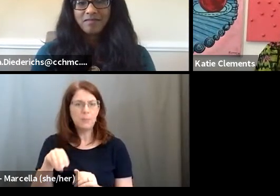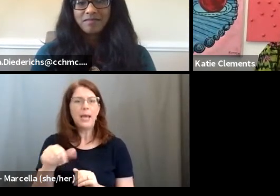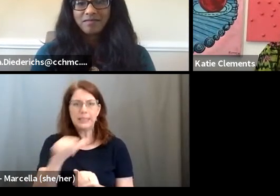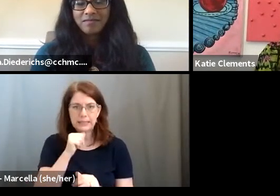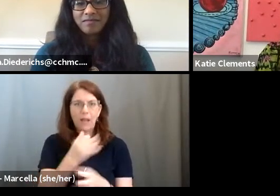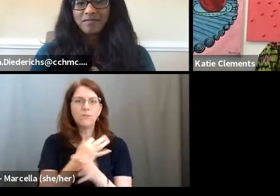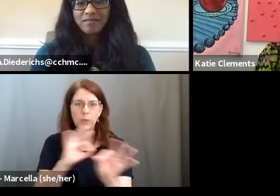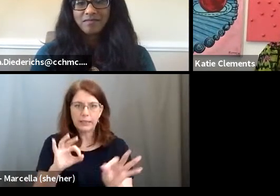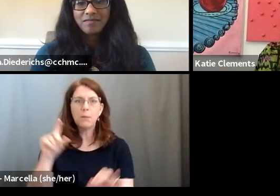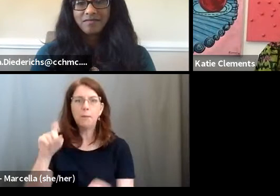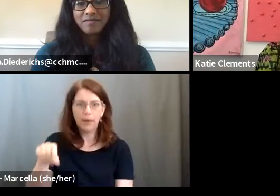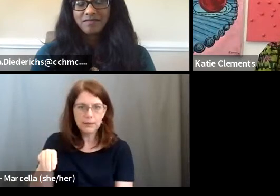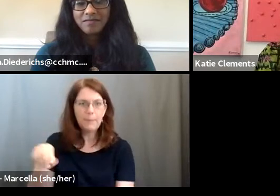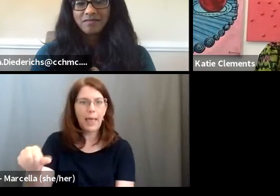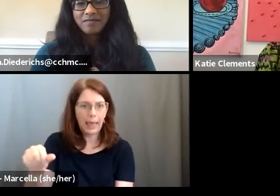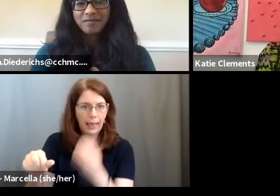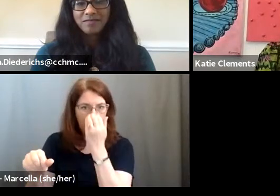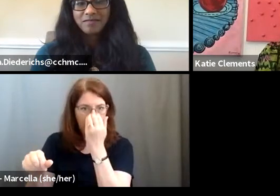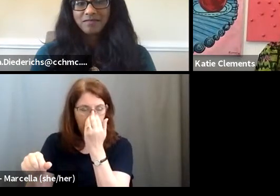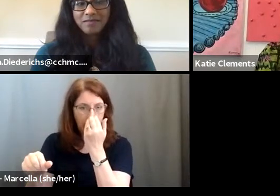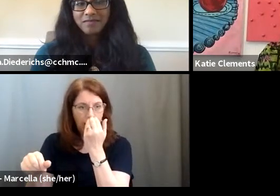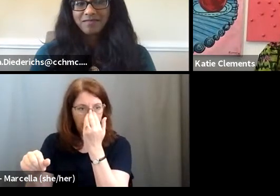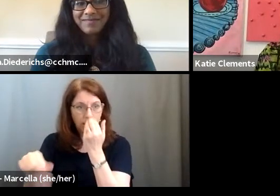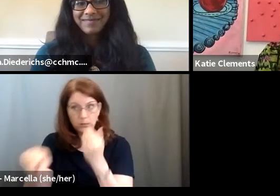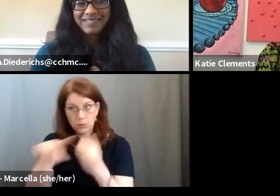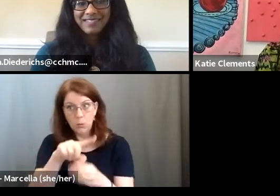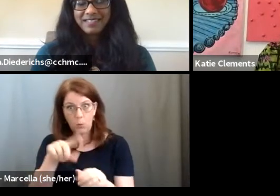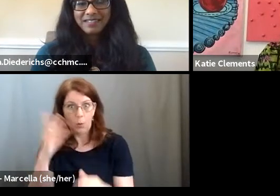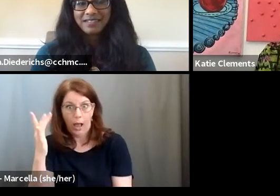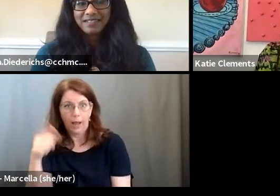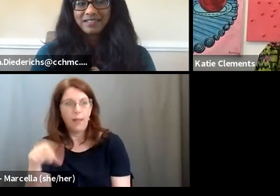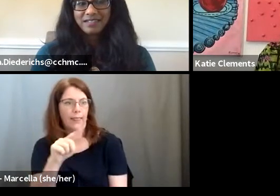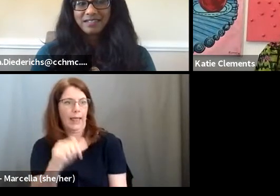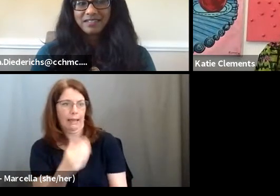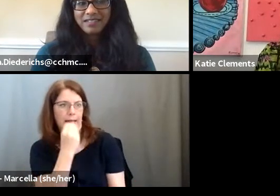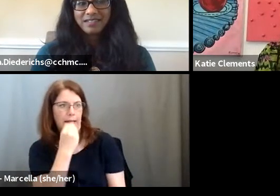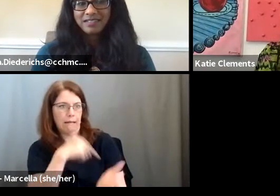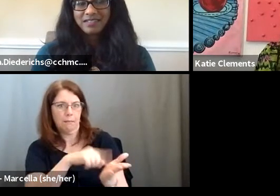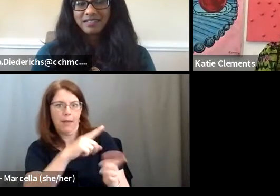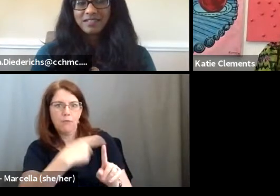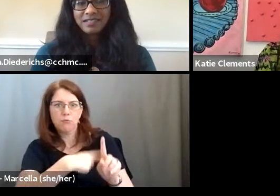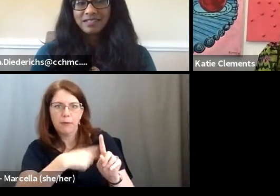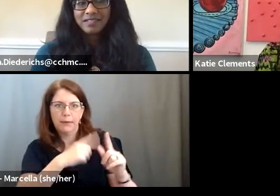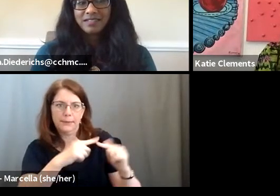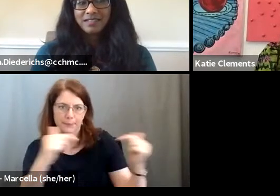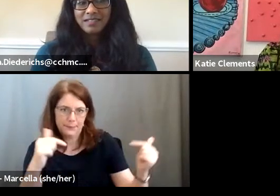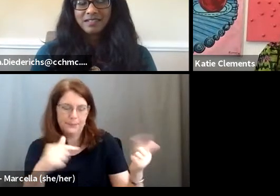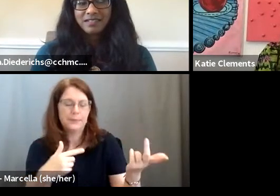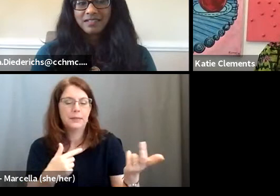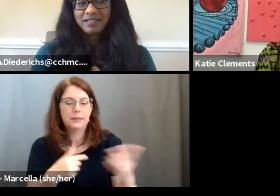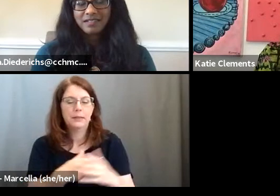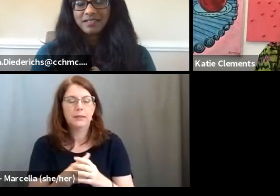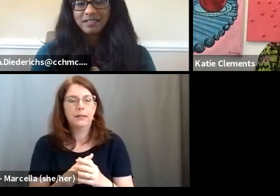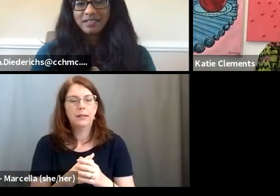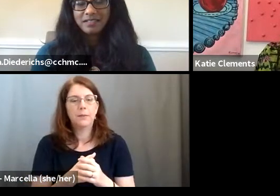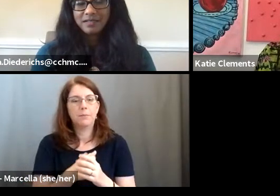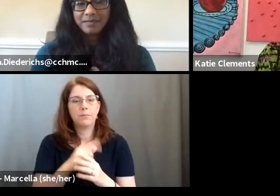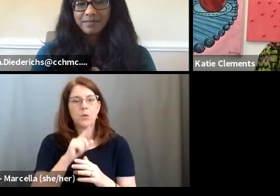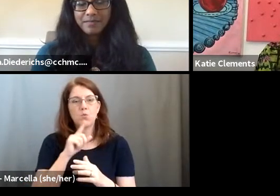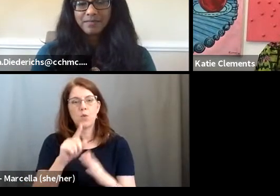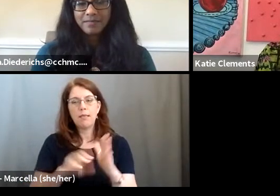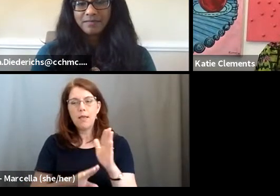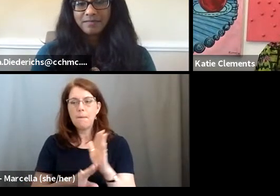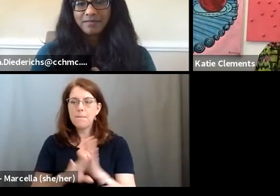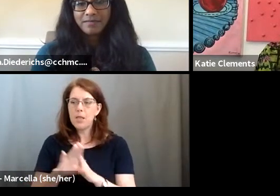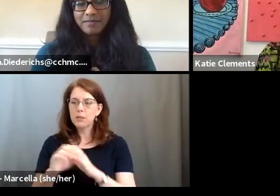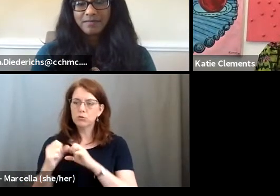They need to be paid so they can eat and have rent and things. It really builds a